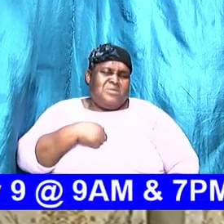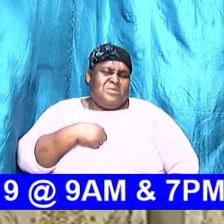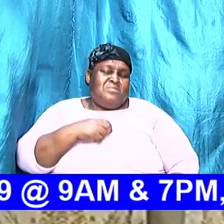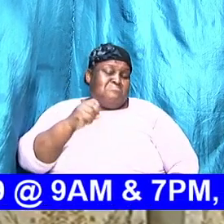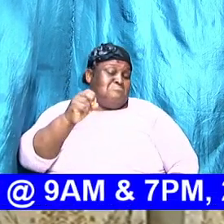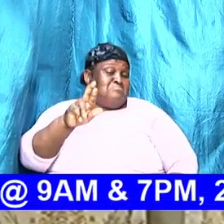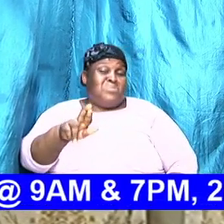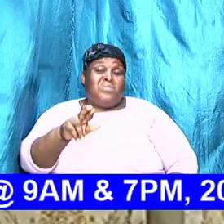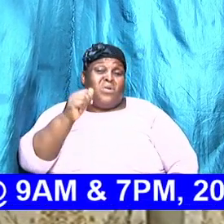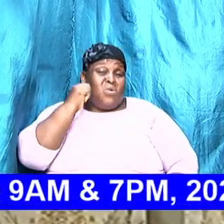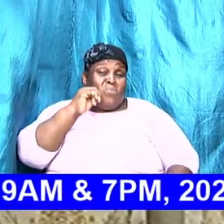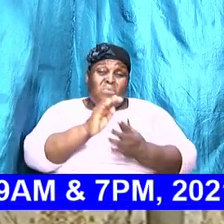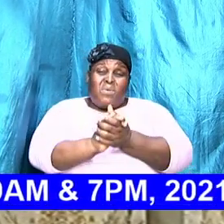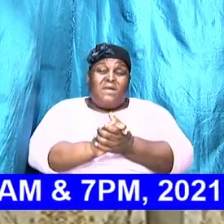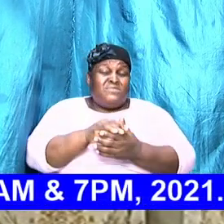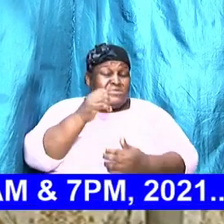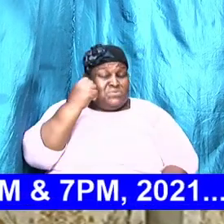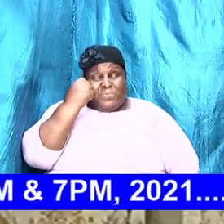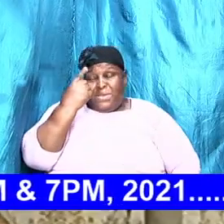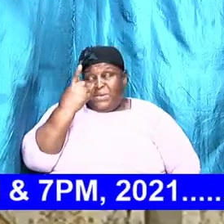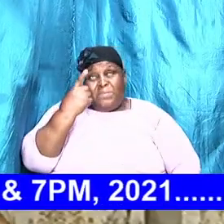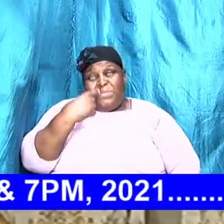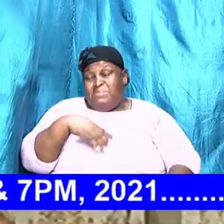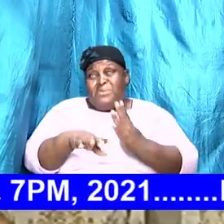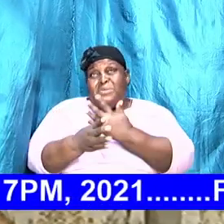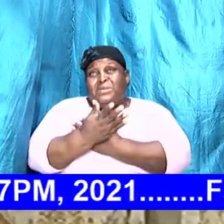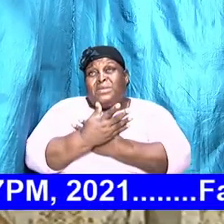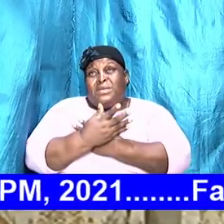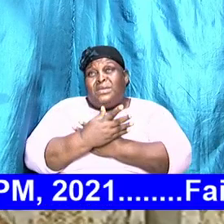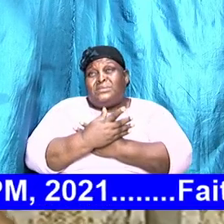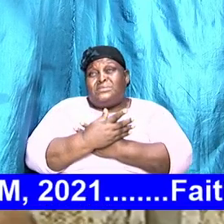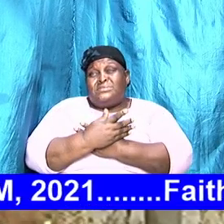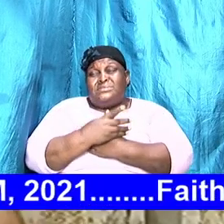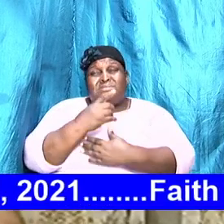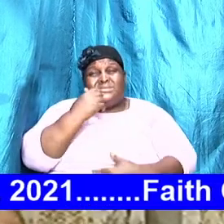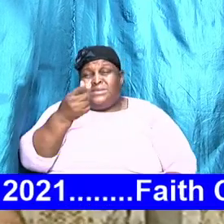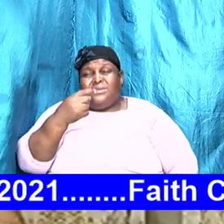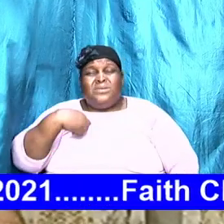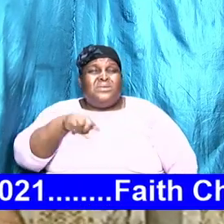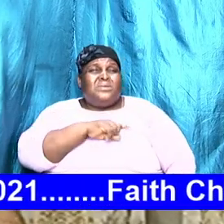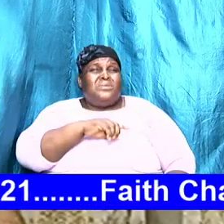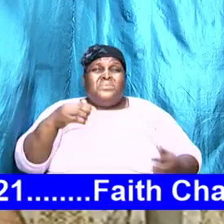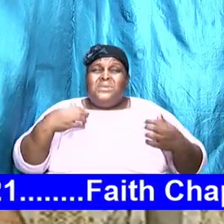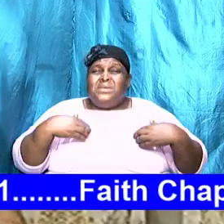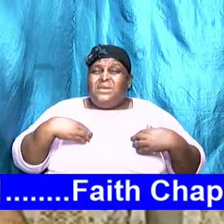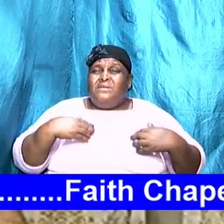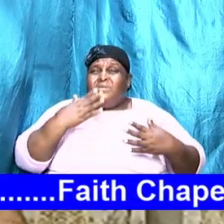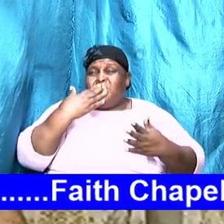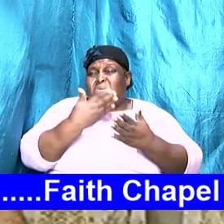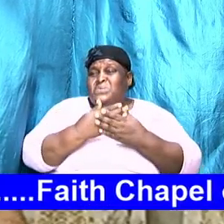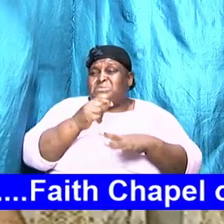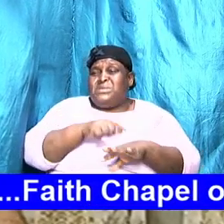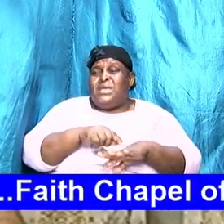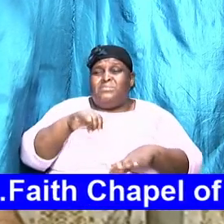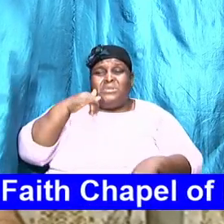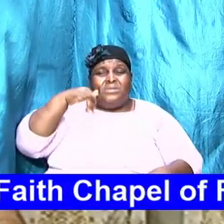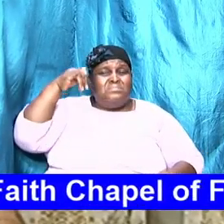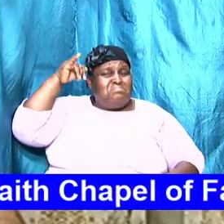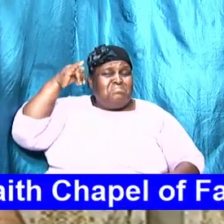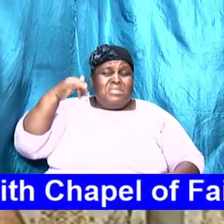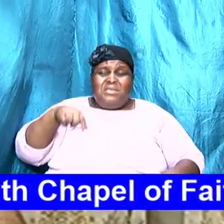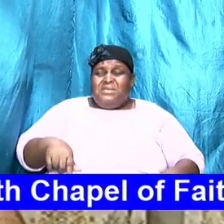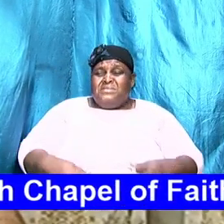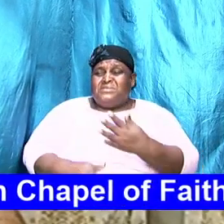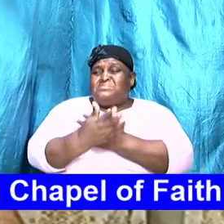wife just gets up and says, You know, we had a good time up to yesterday, but this morning, the way I'm feeling,